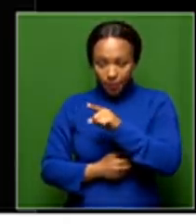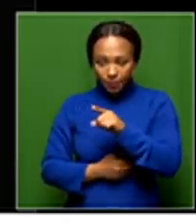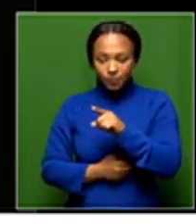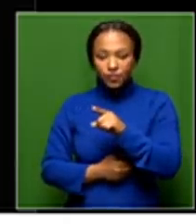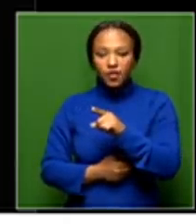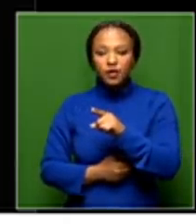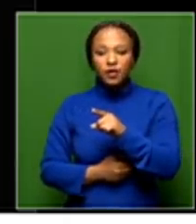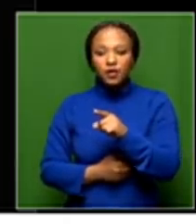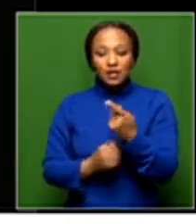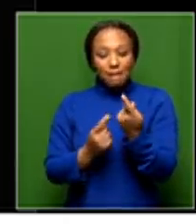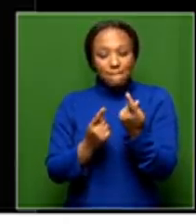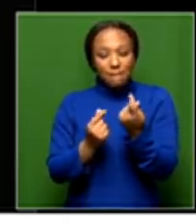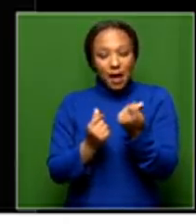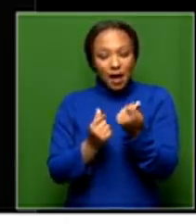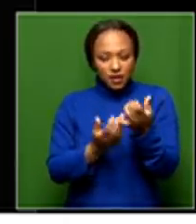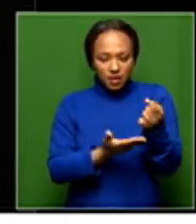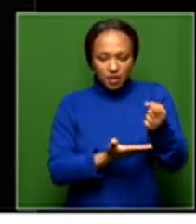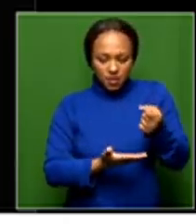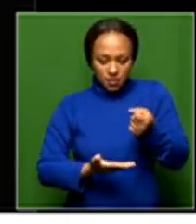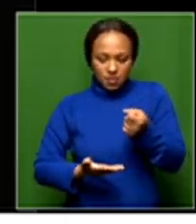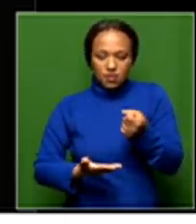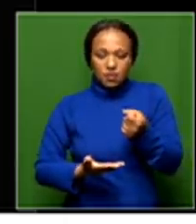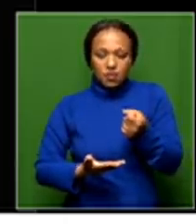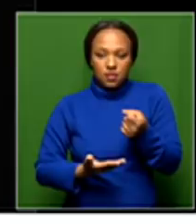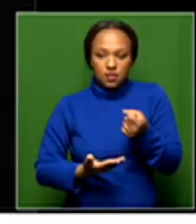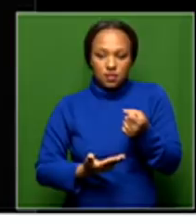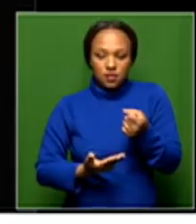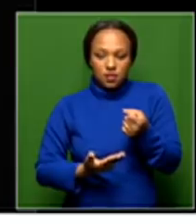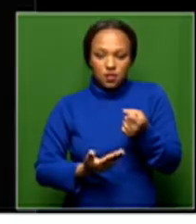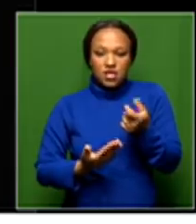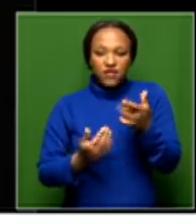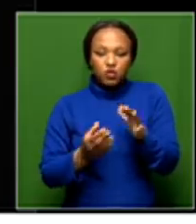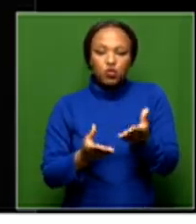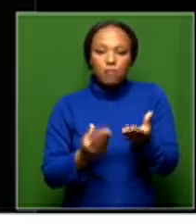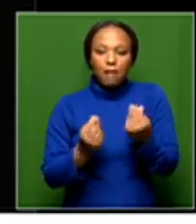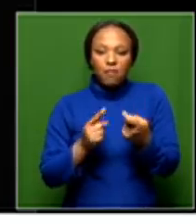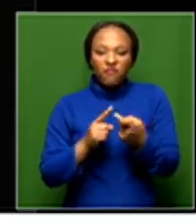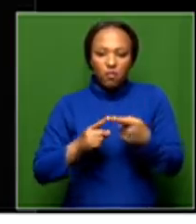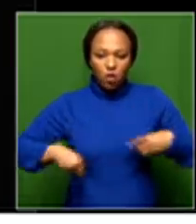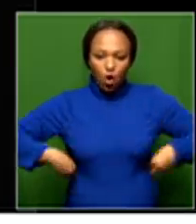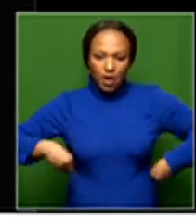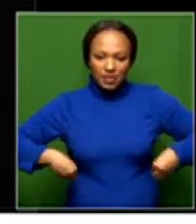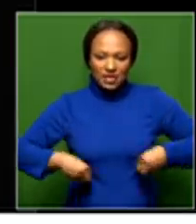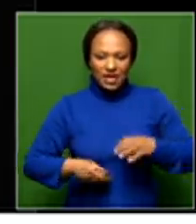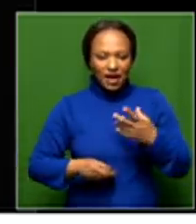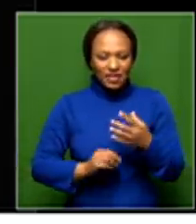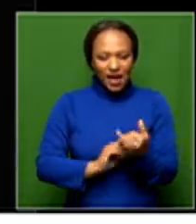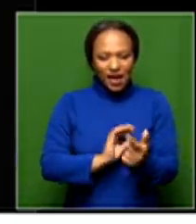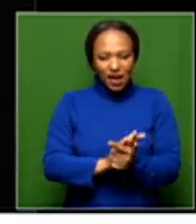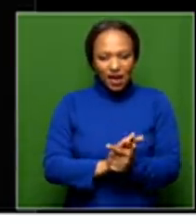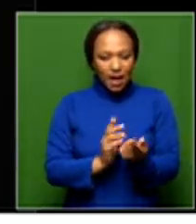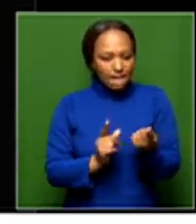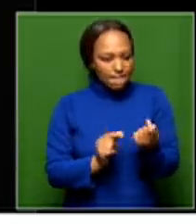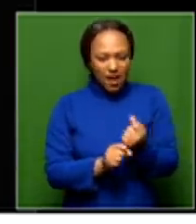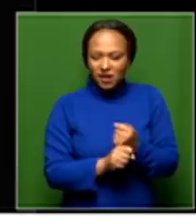money that is gotten from corrupt activities and other illicit activities never